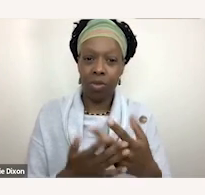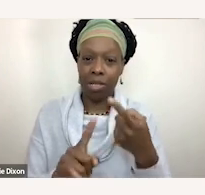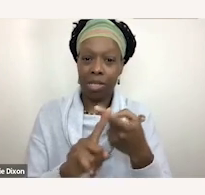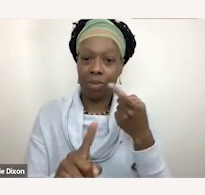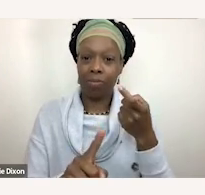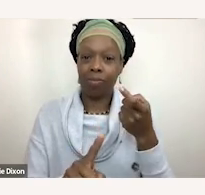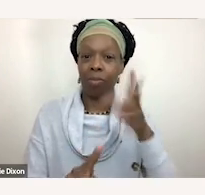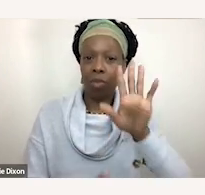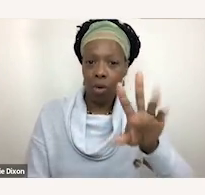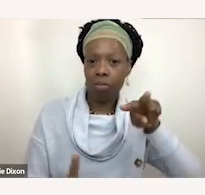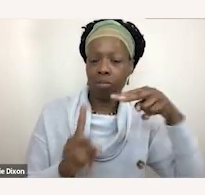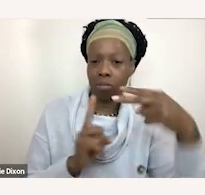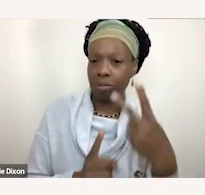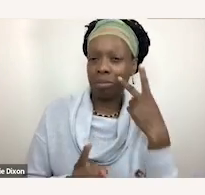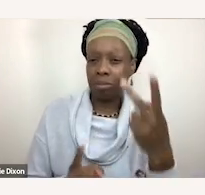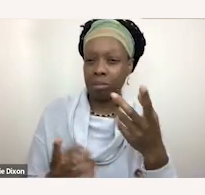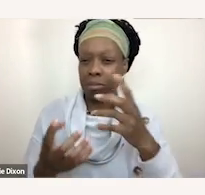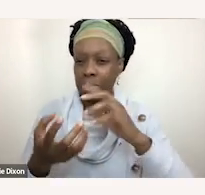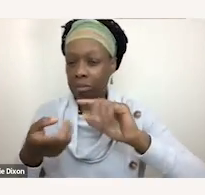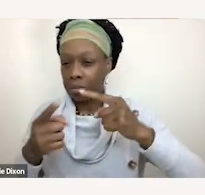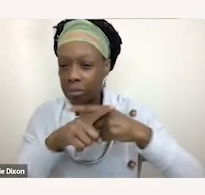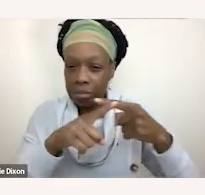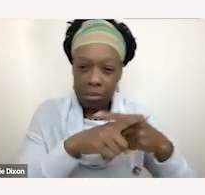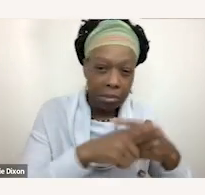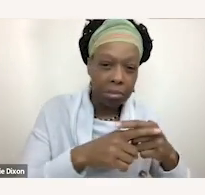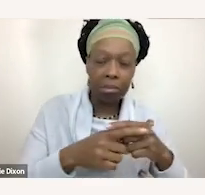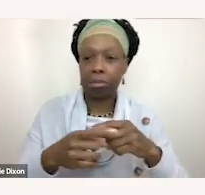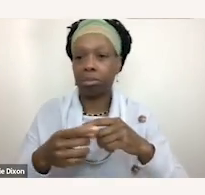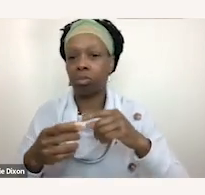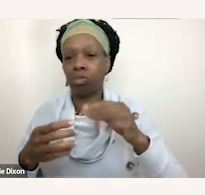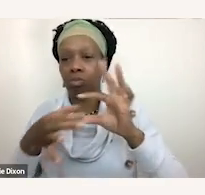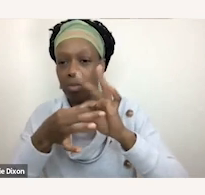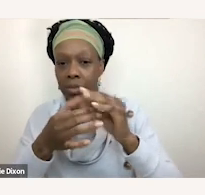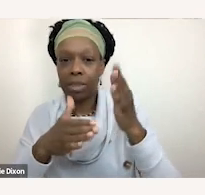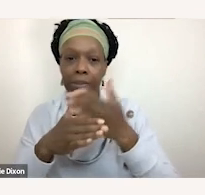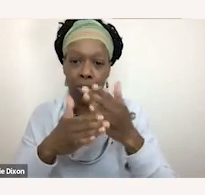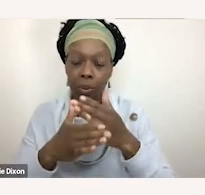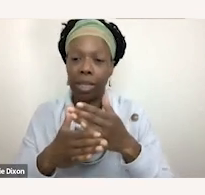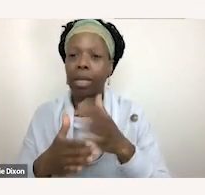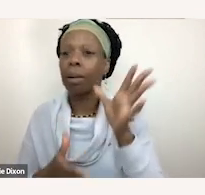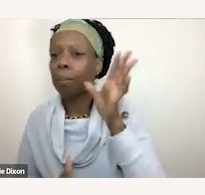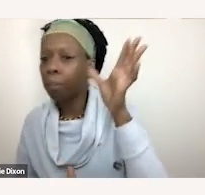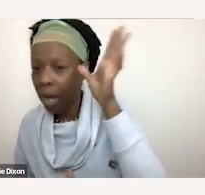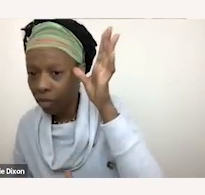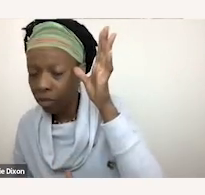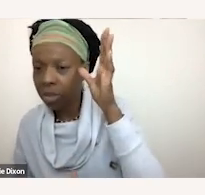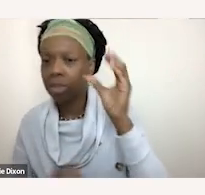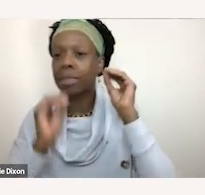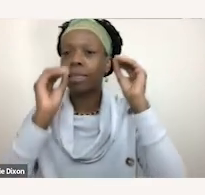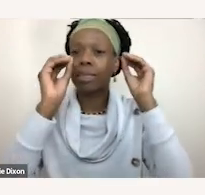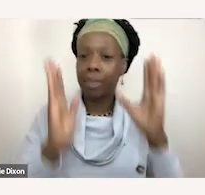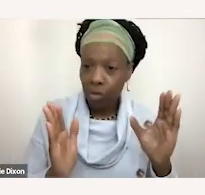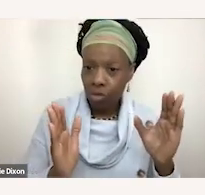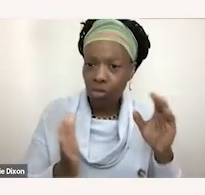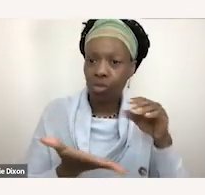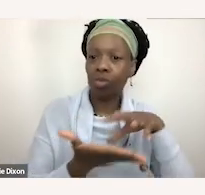parents and students and teachers. And how do we be good allies at the same time as also being a parent,